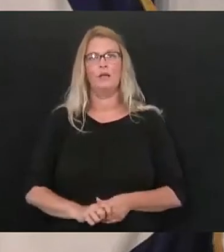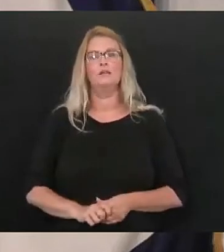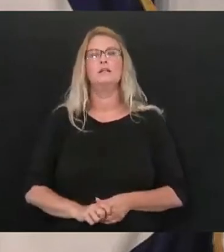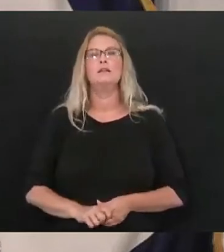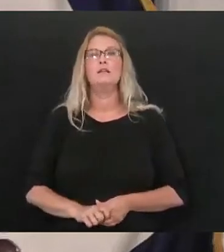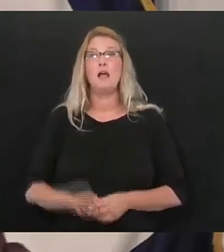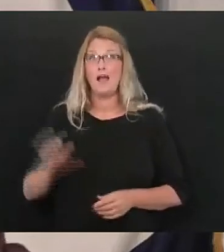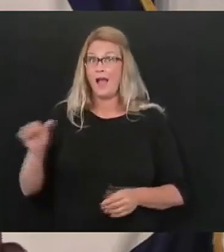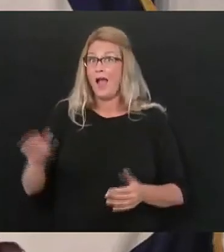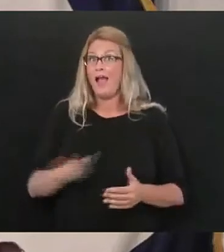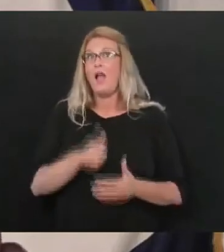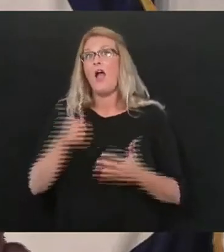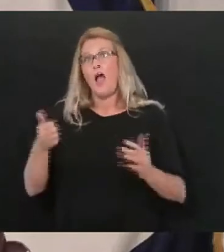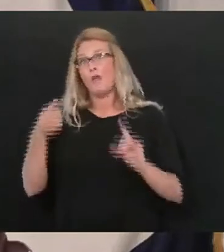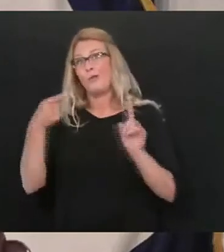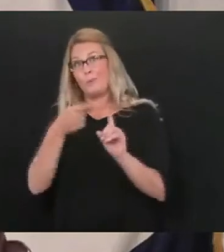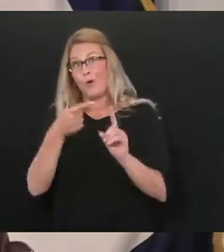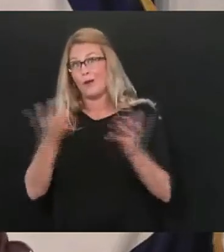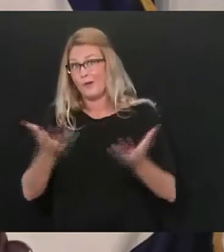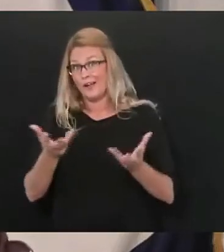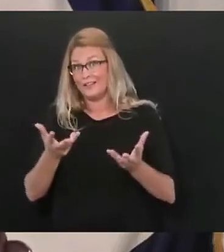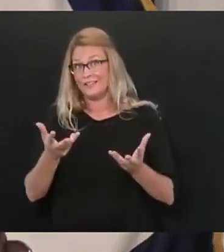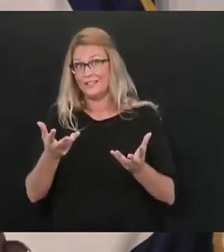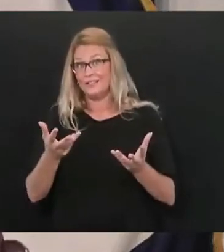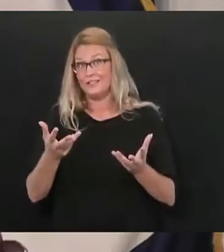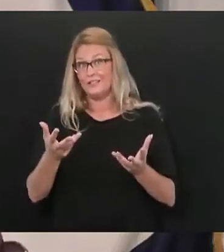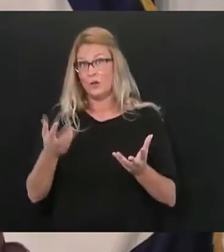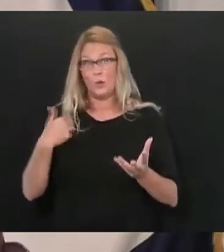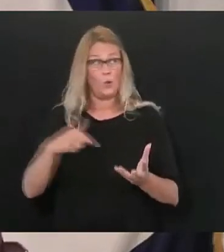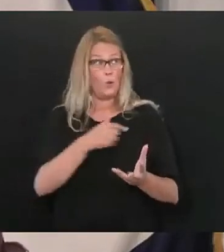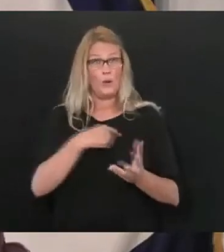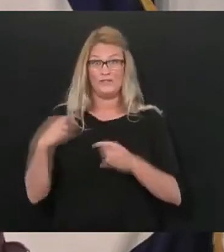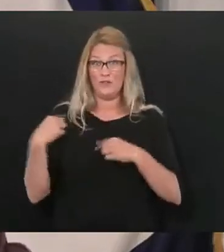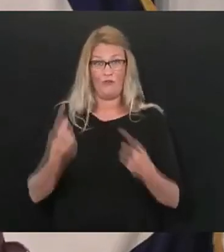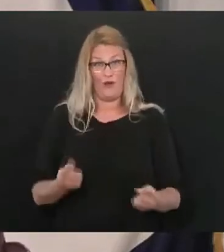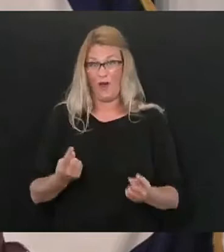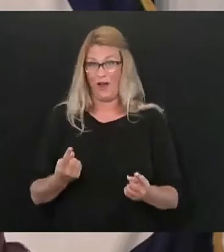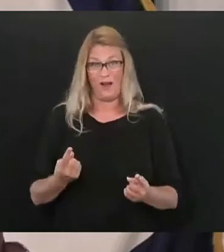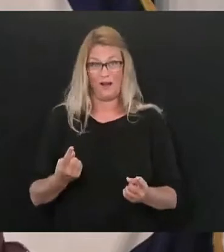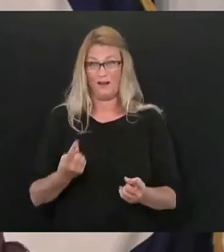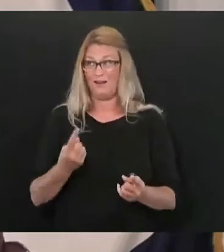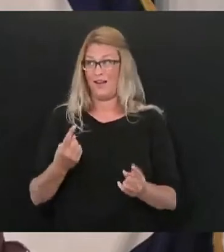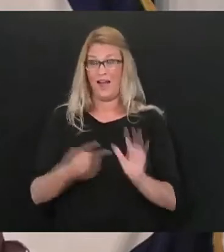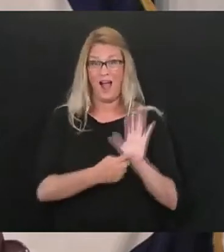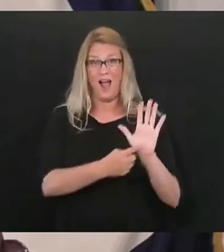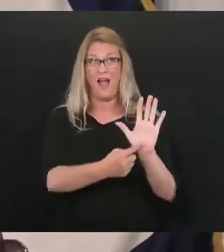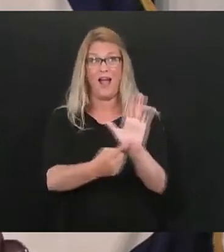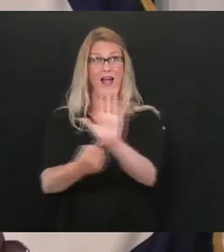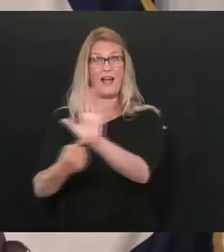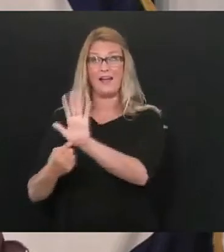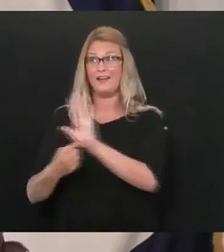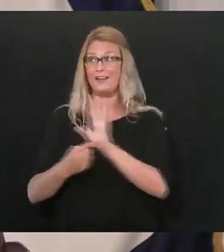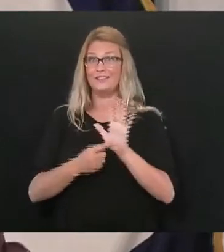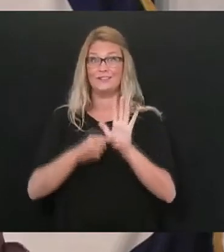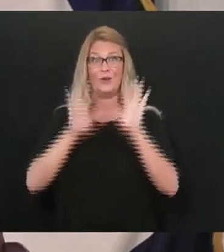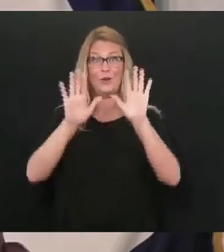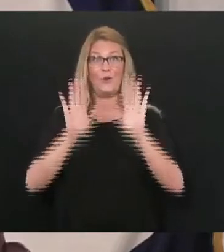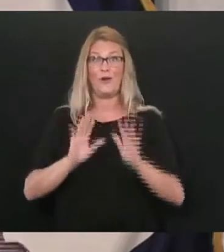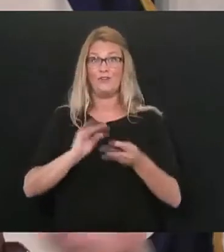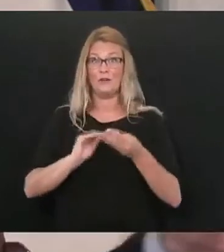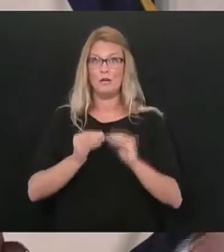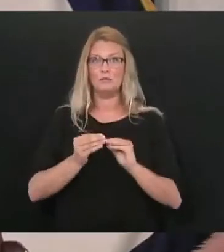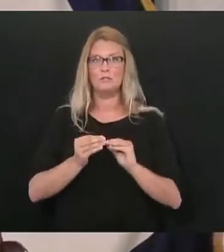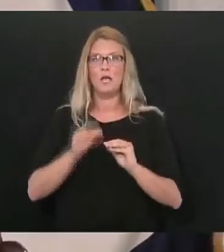know is is while we have been the beacon of the nation those wrong numbers are